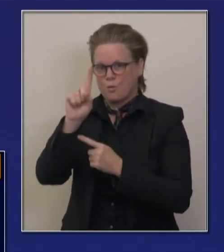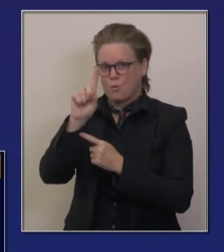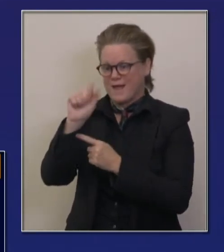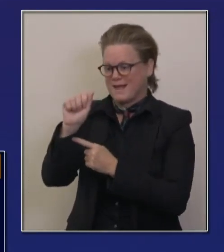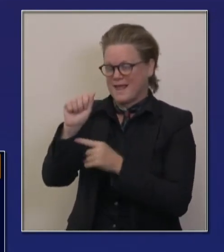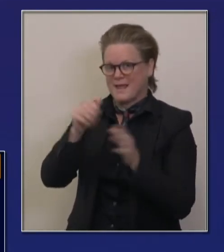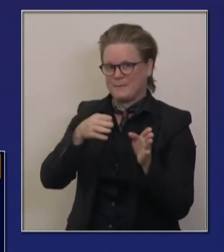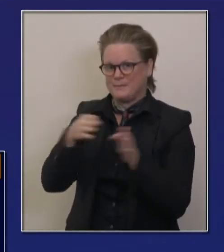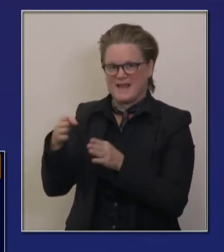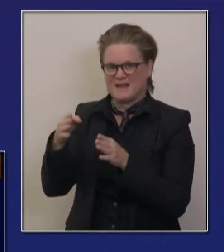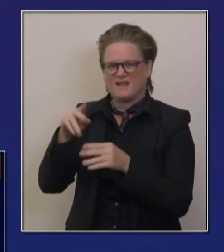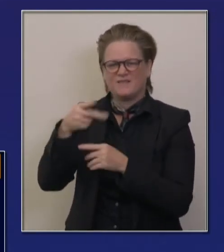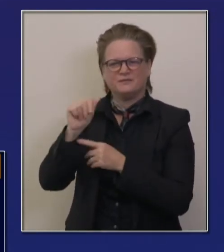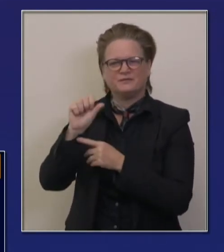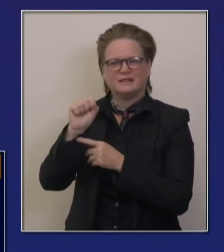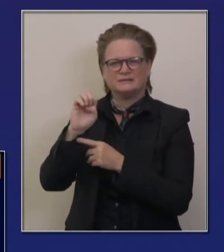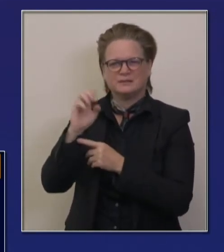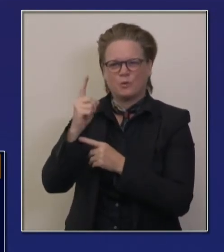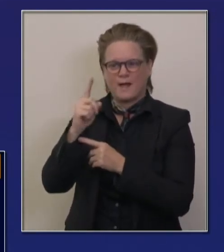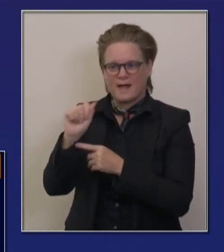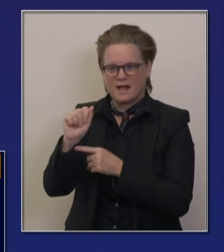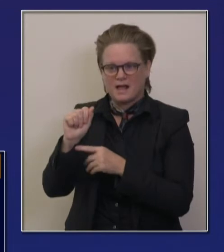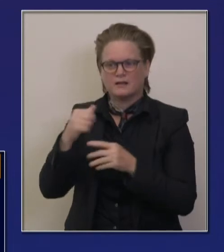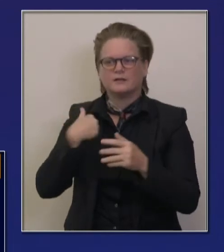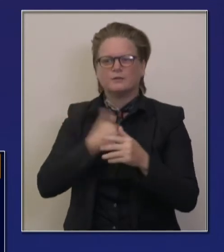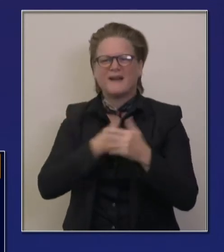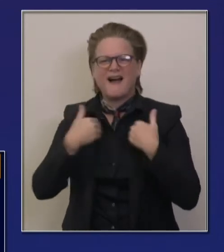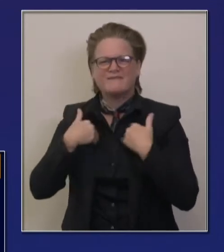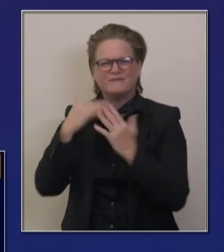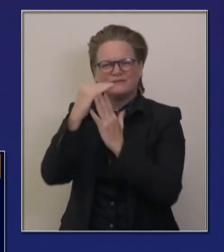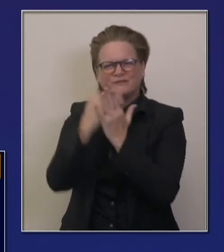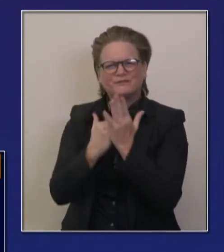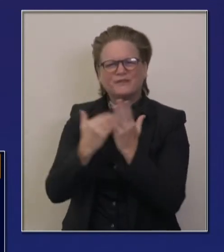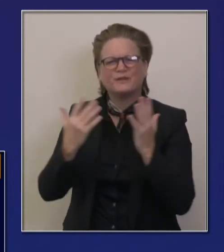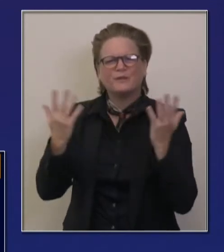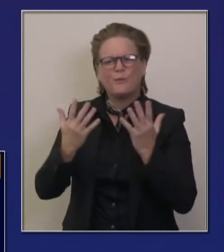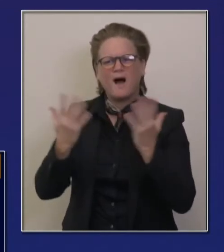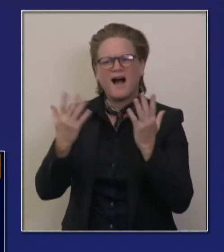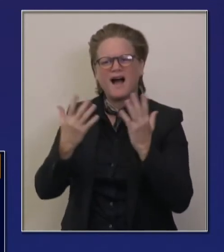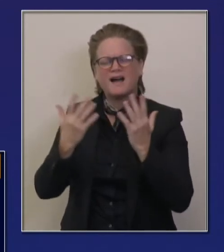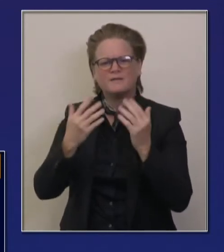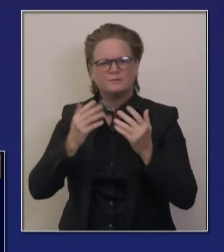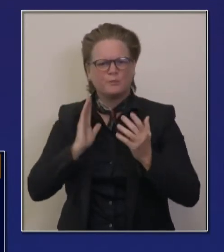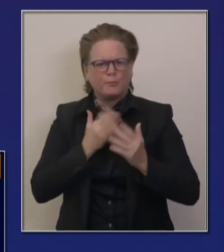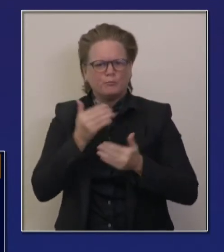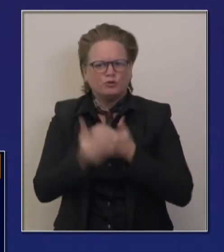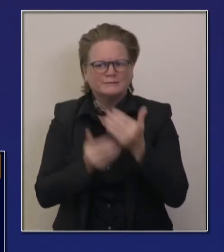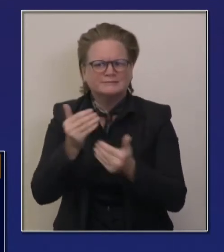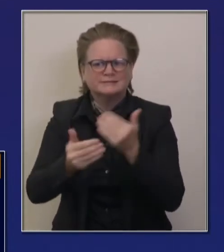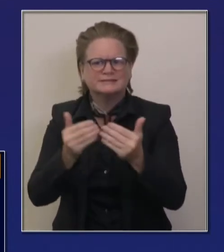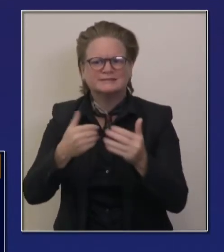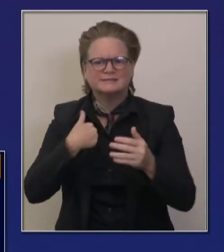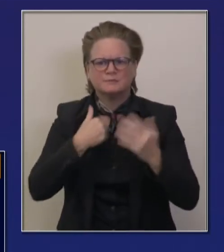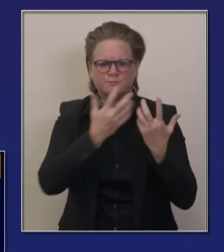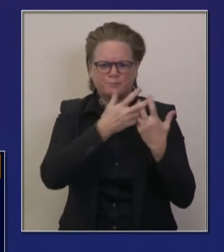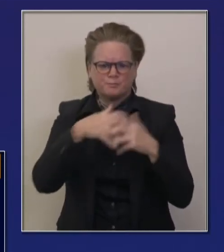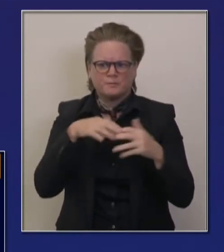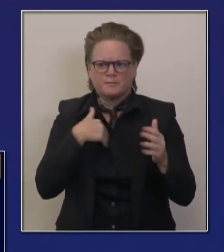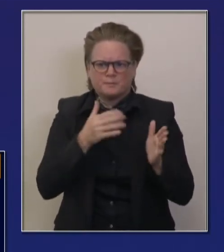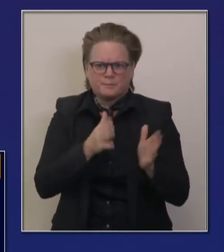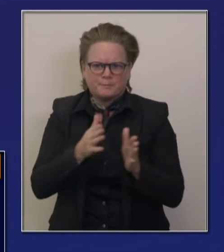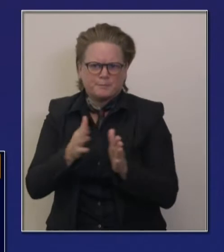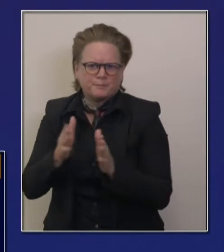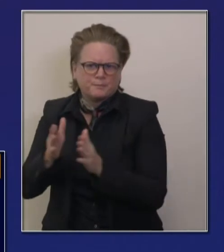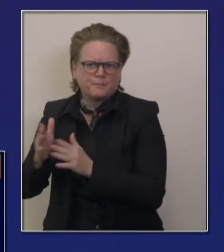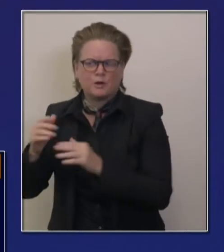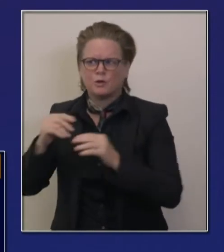vaccination plan, the details, the nuances, the prioritization. We focused on some slides last Friday that really laid out the